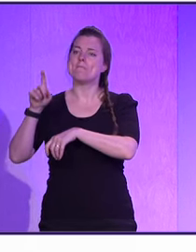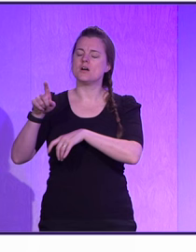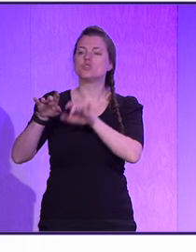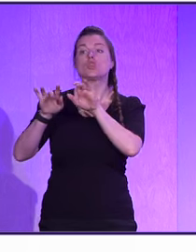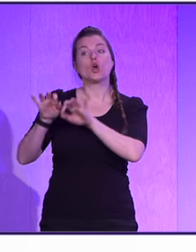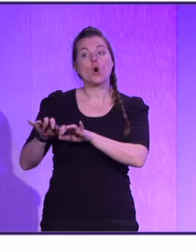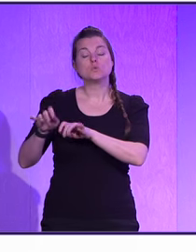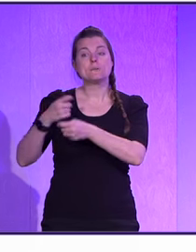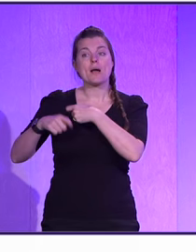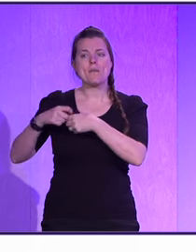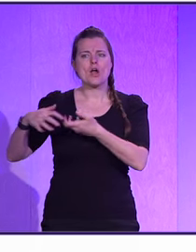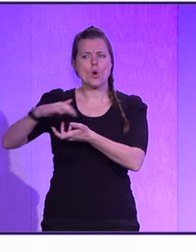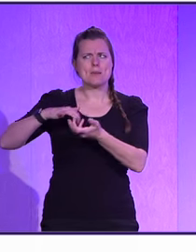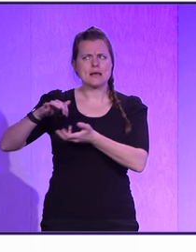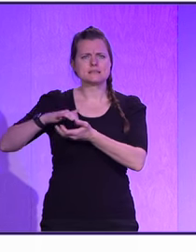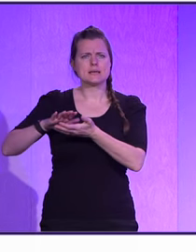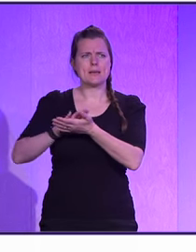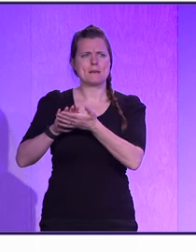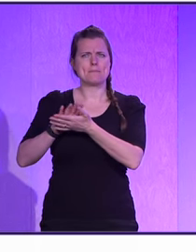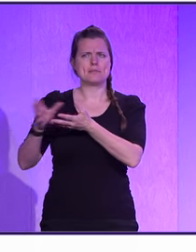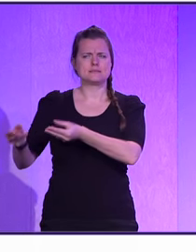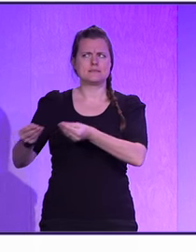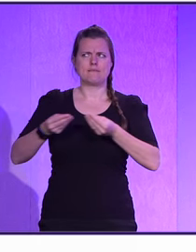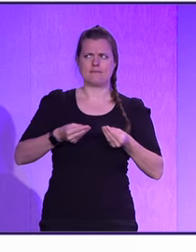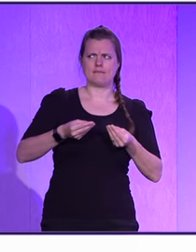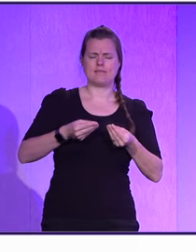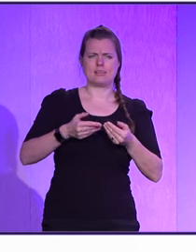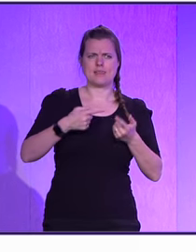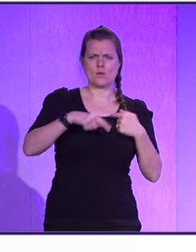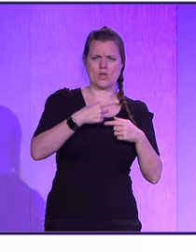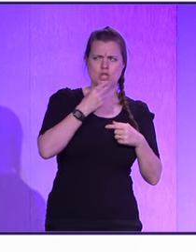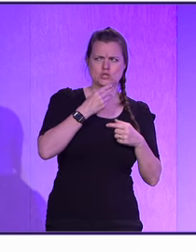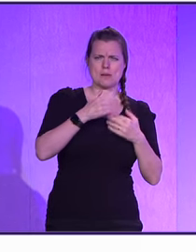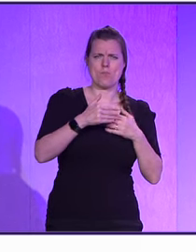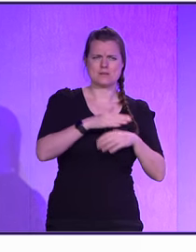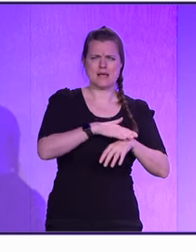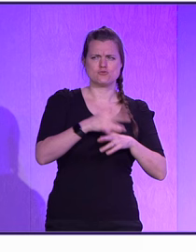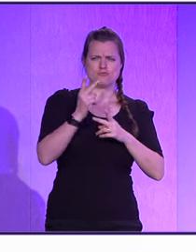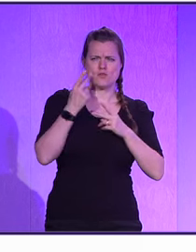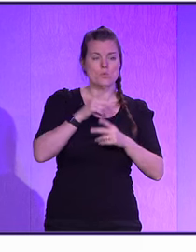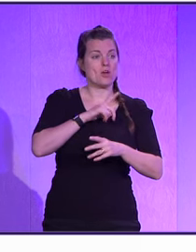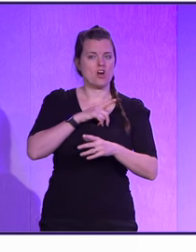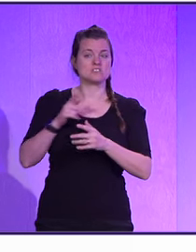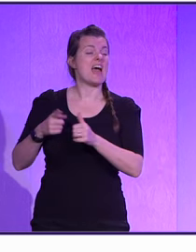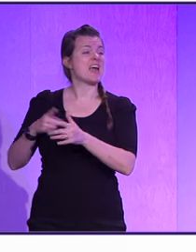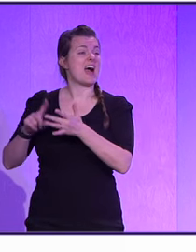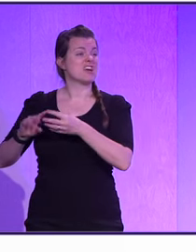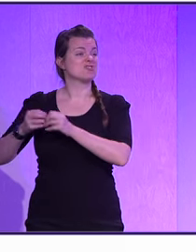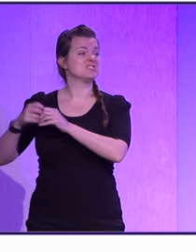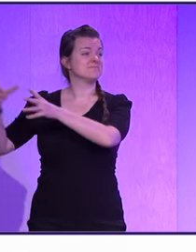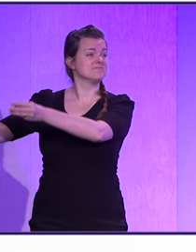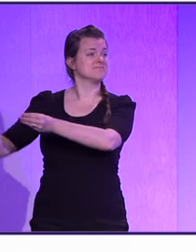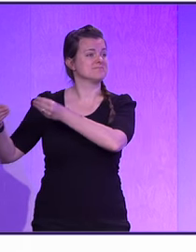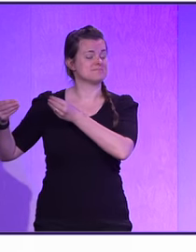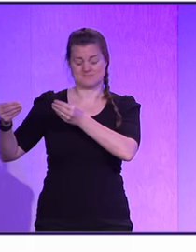the code is getting more complex that it generates, we spend again more time reviewing. Because we don't understand what the